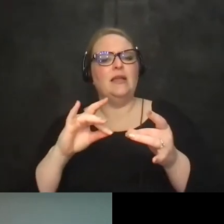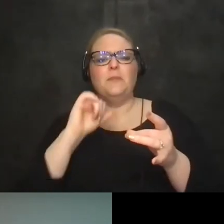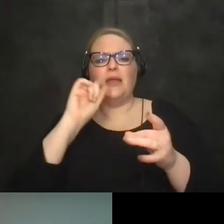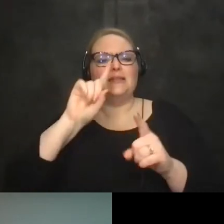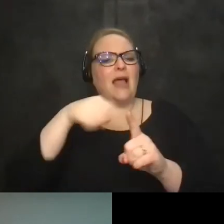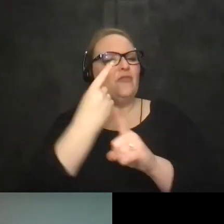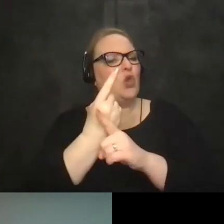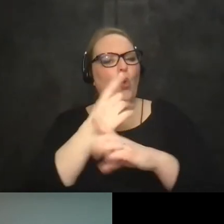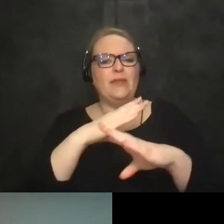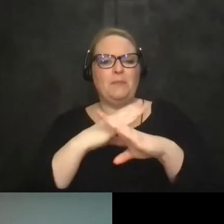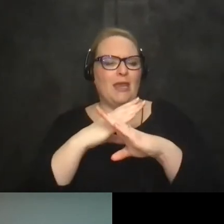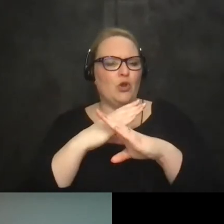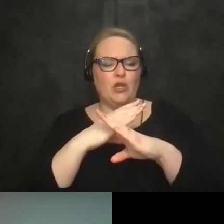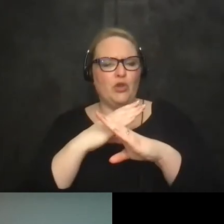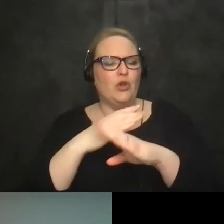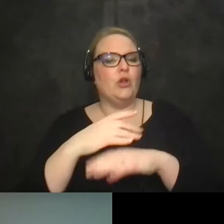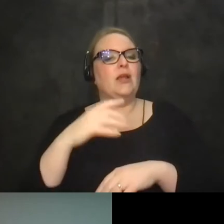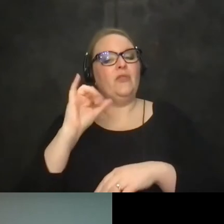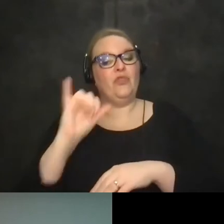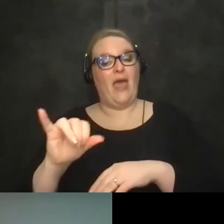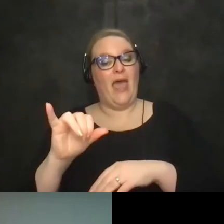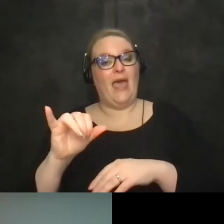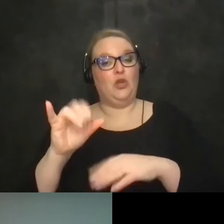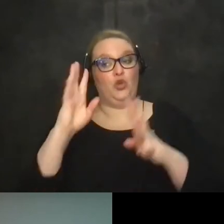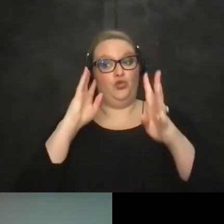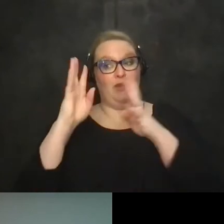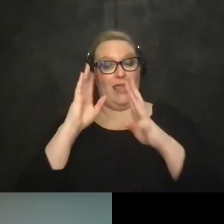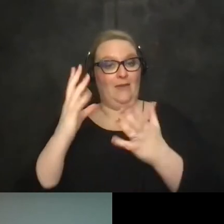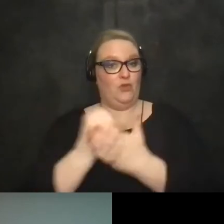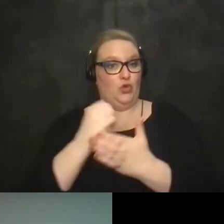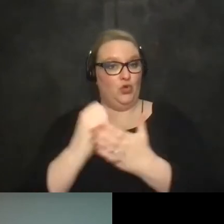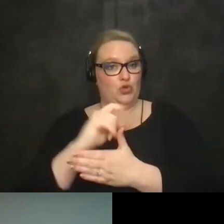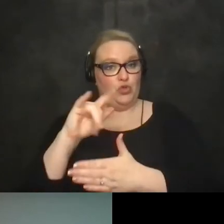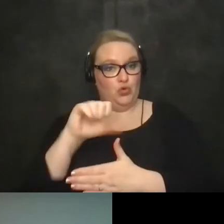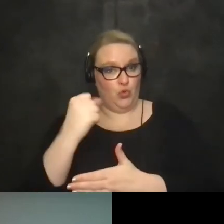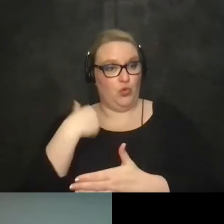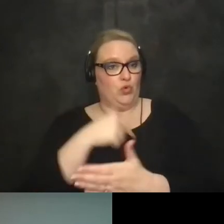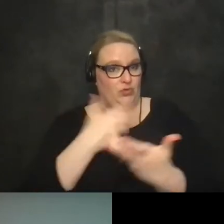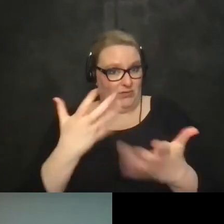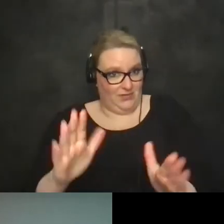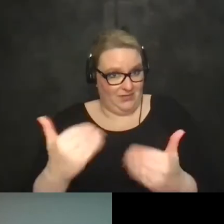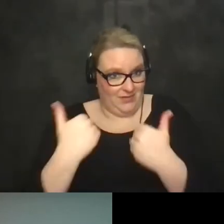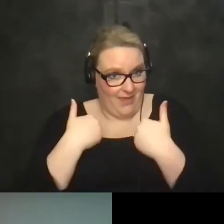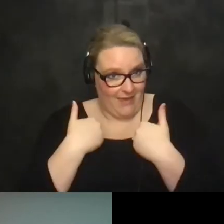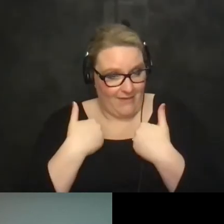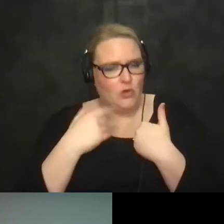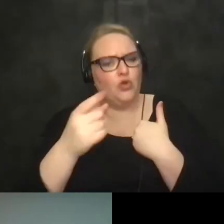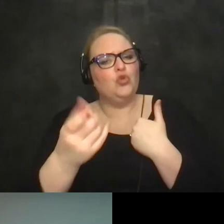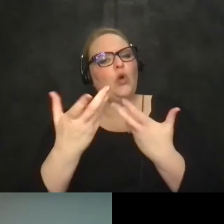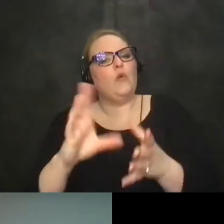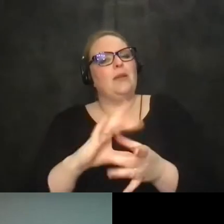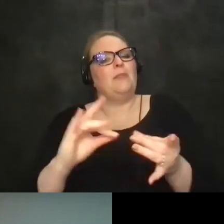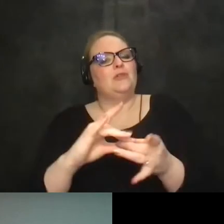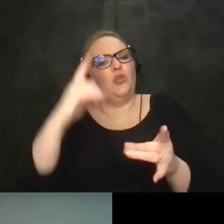barrier because that creative use of the tools we have and as you say thinking